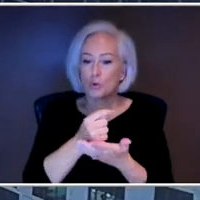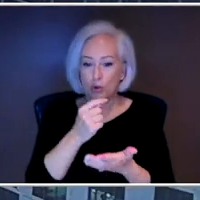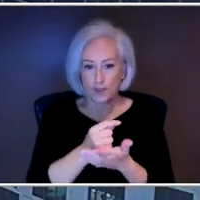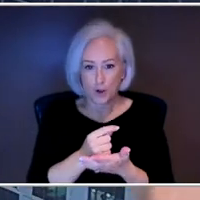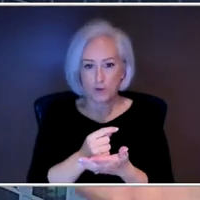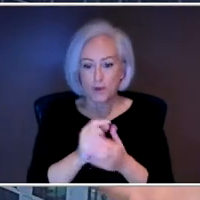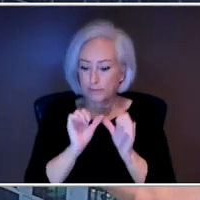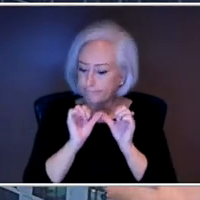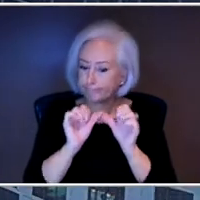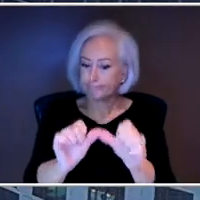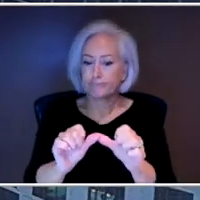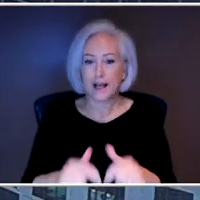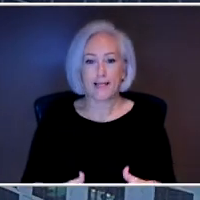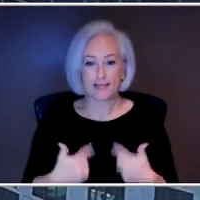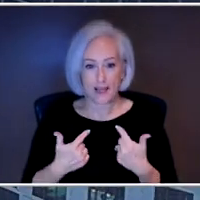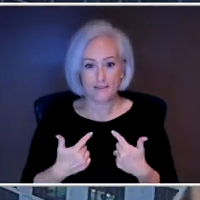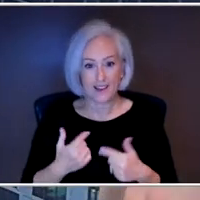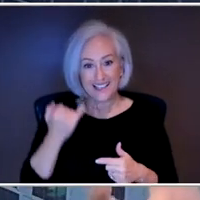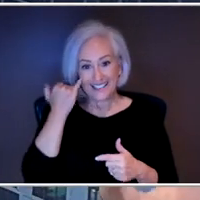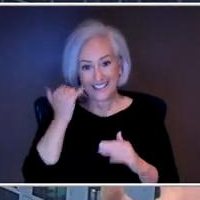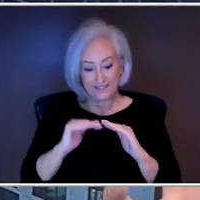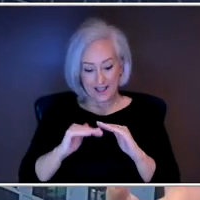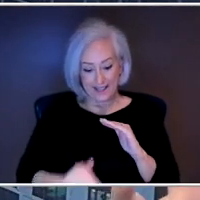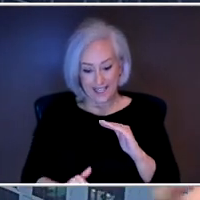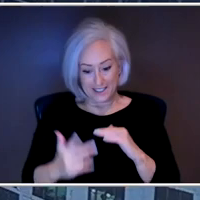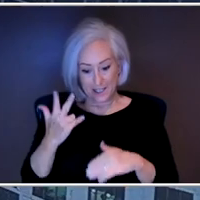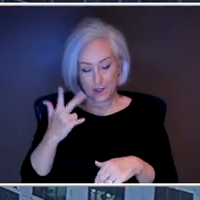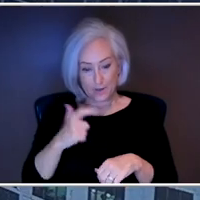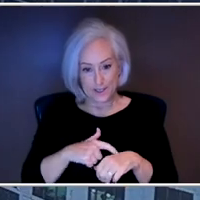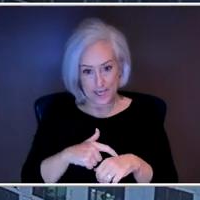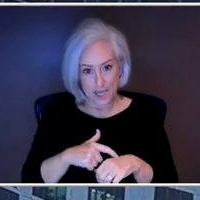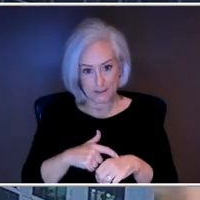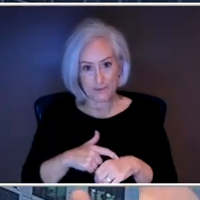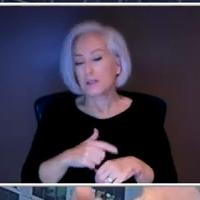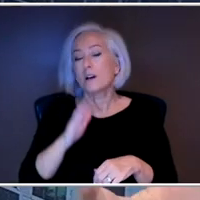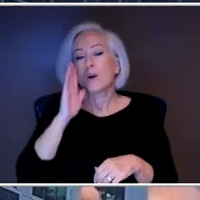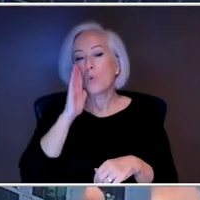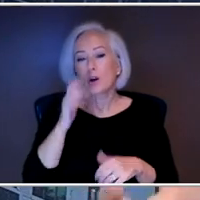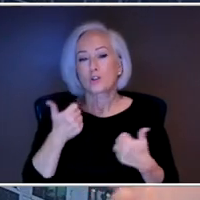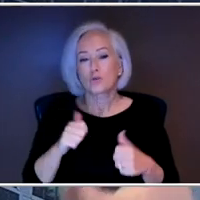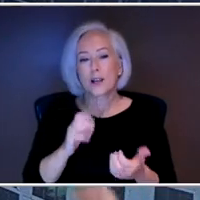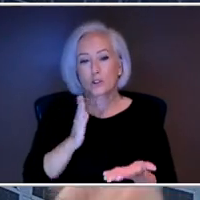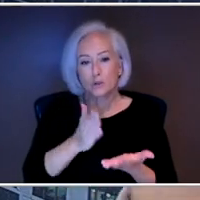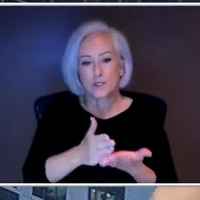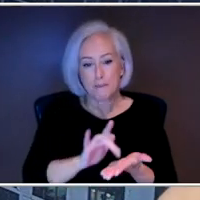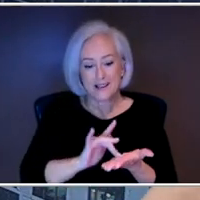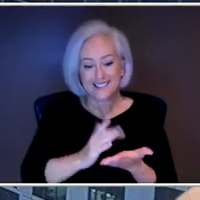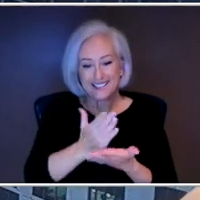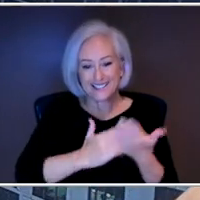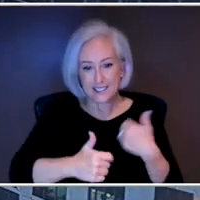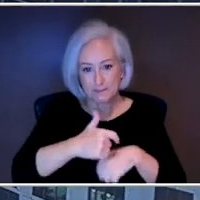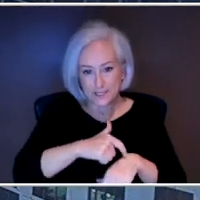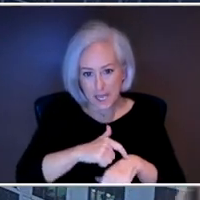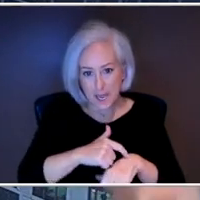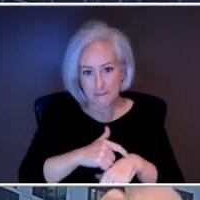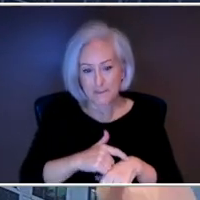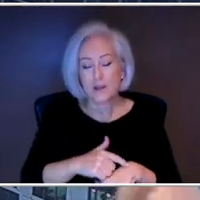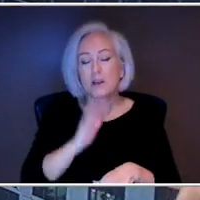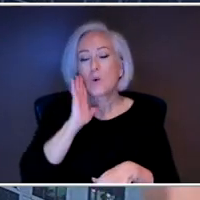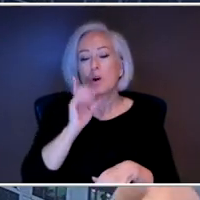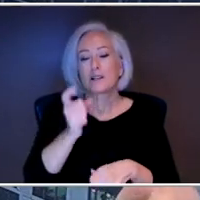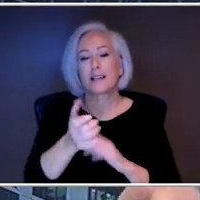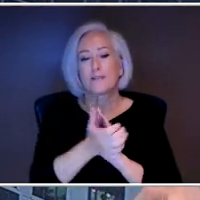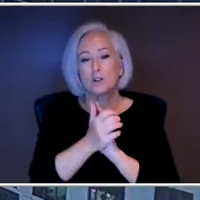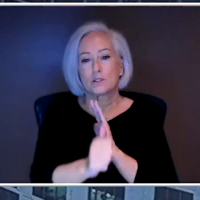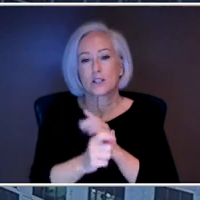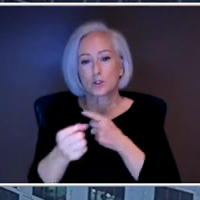will always try to get you off medications. We'll always try to use really high quality therapy to give you the skills necessary to manage your depression without medication. That's our goal